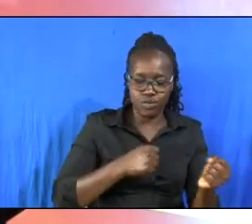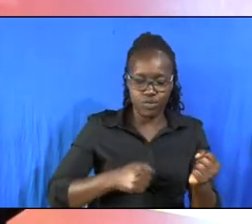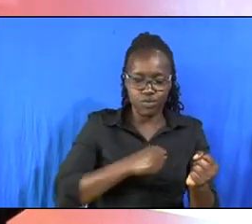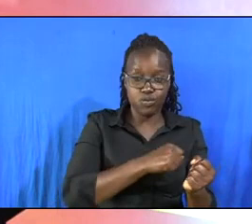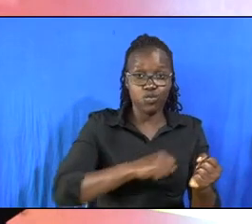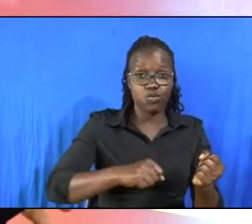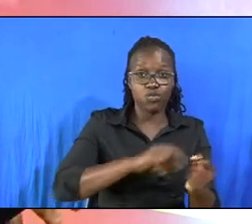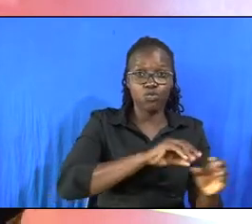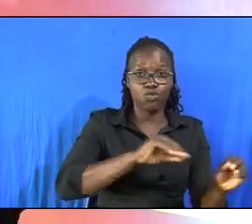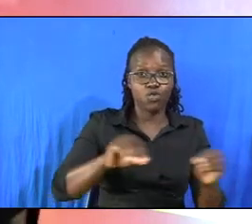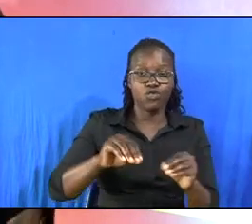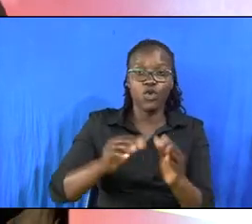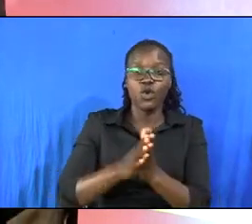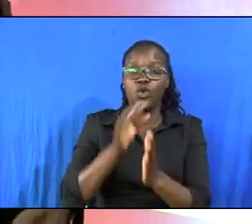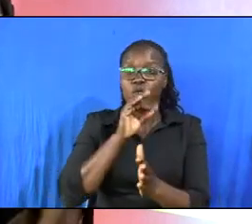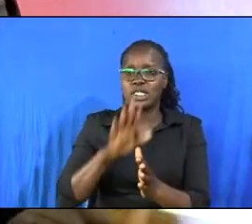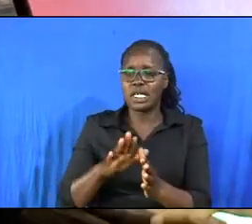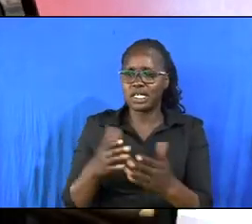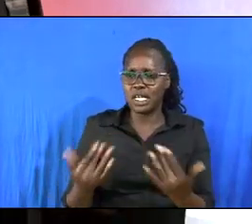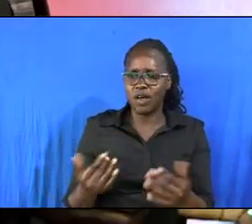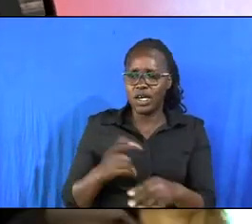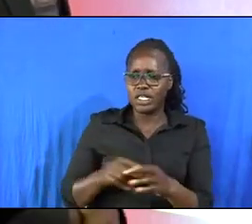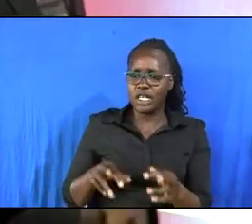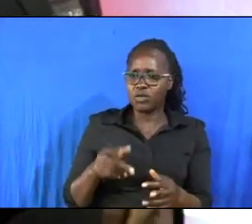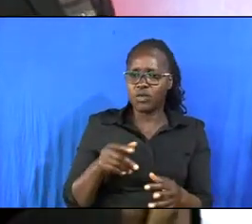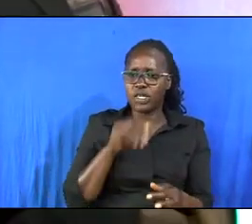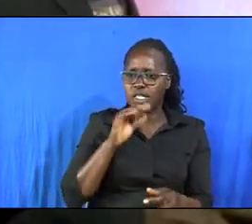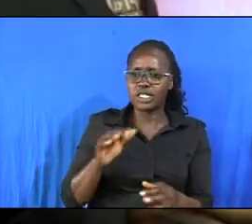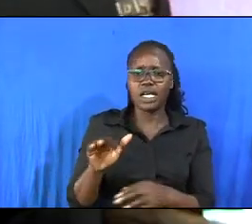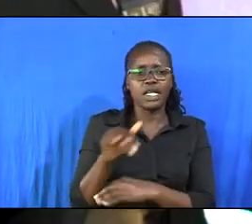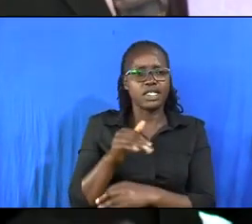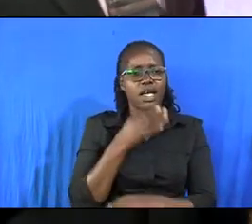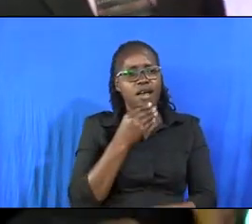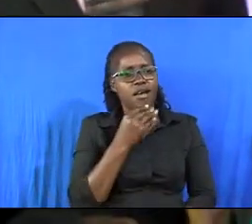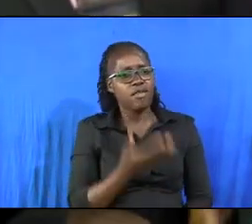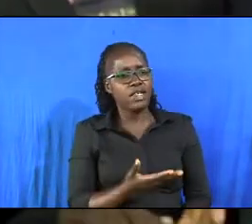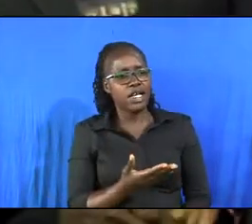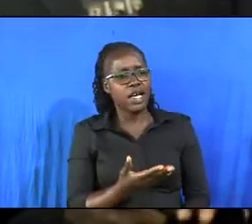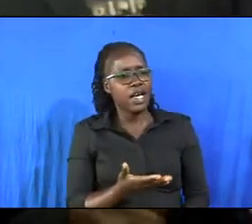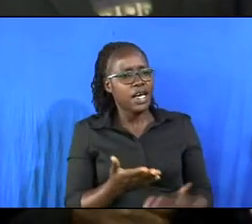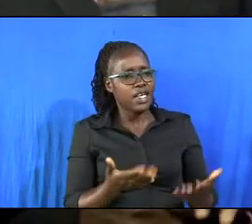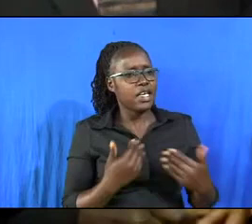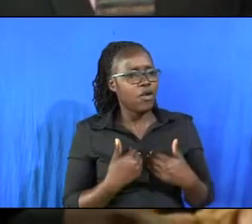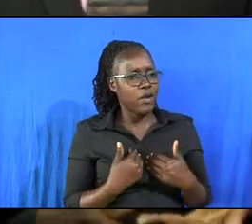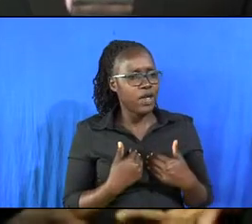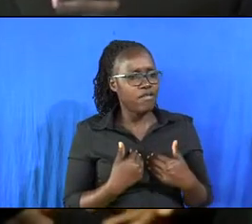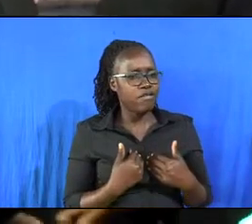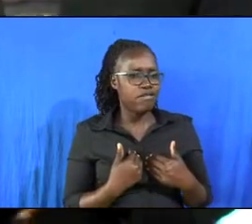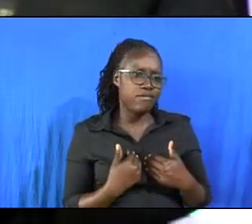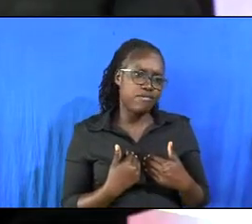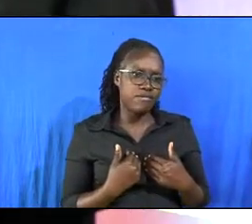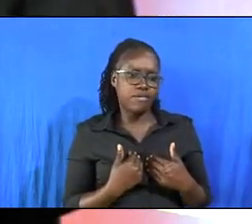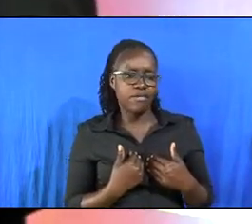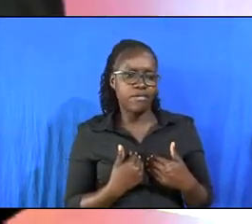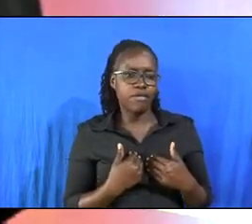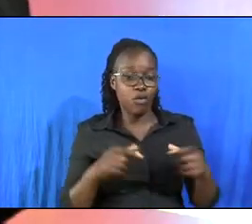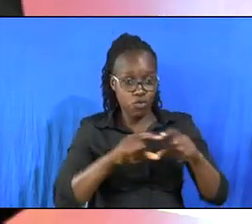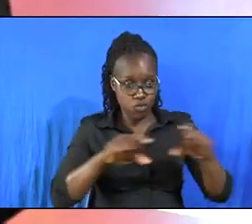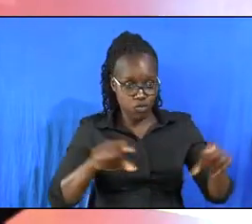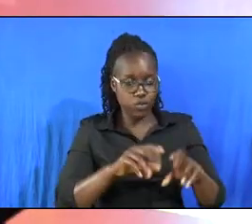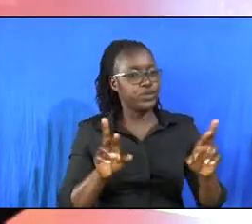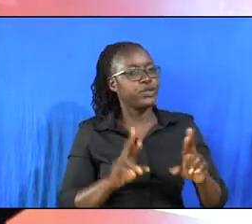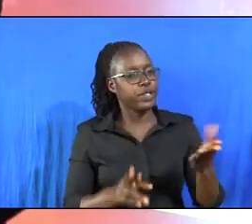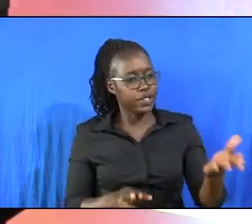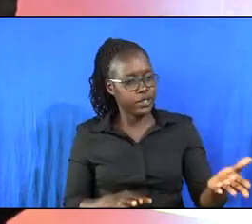along the way his son asked him daddy here we have we have uh we have uh wood